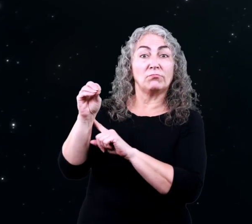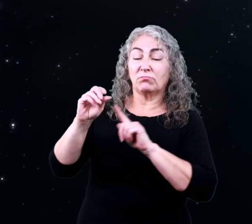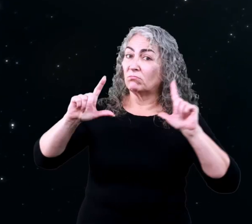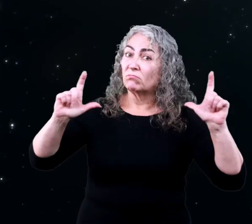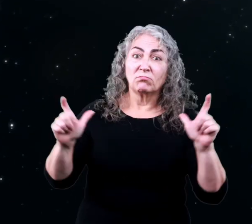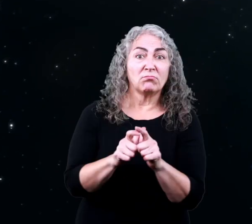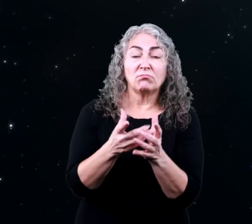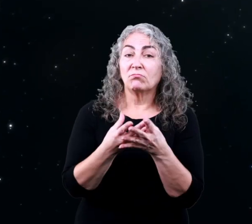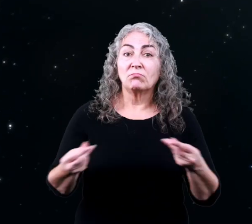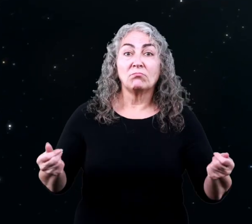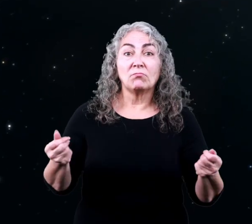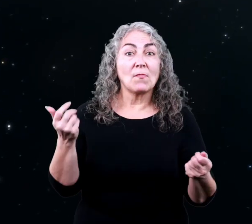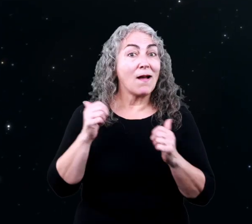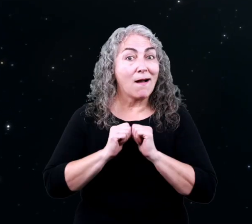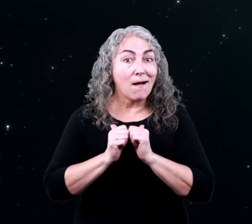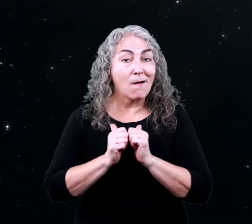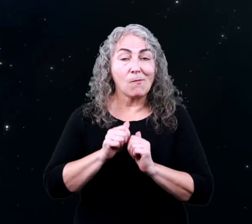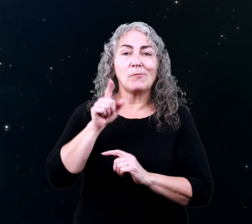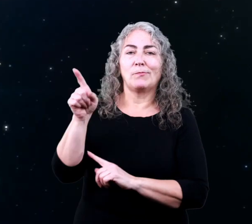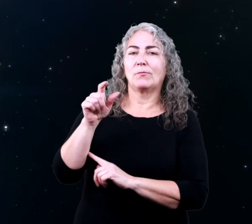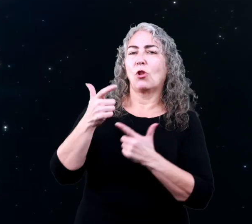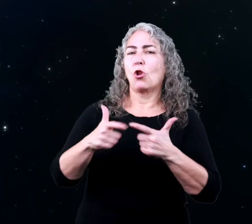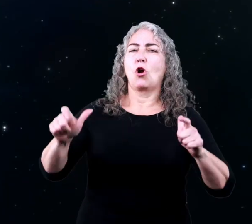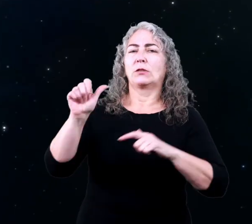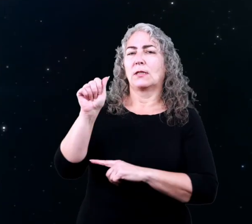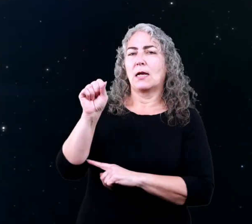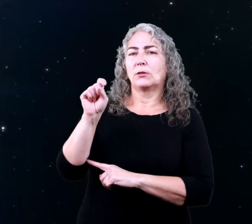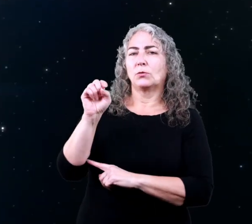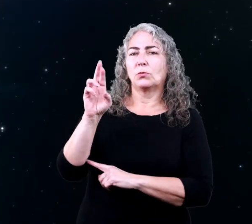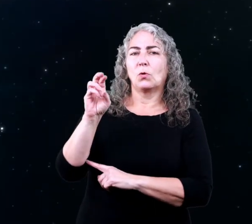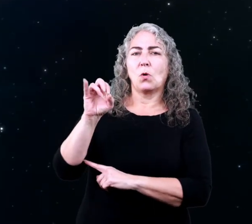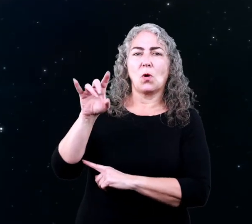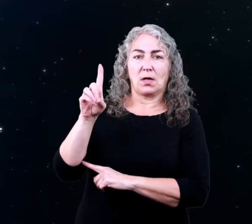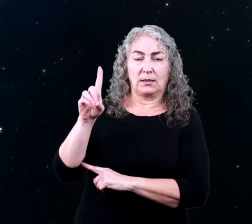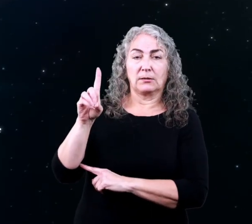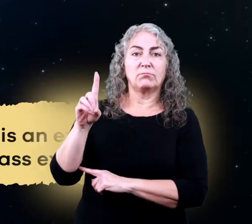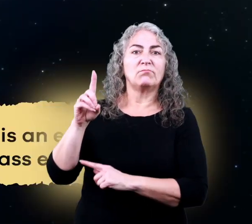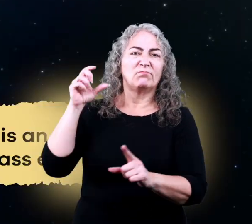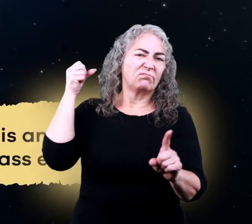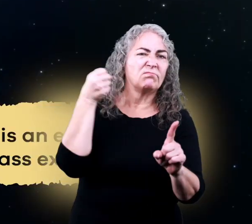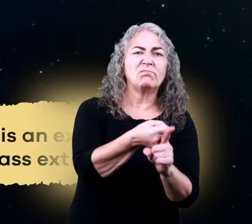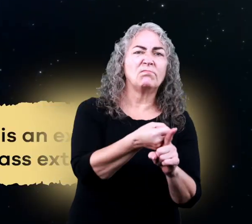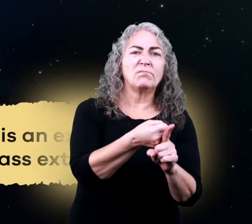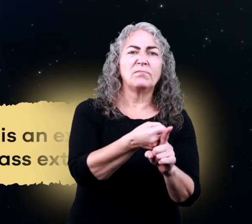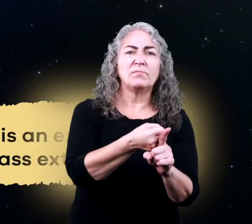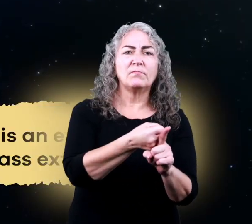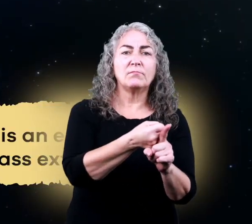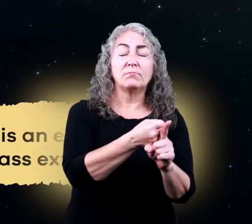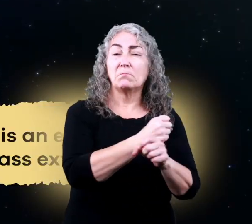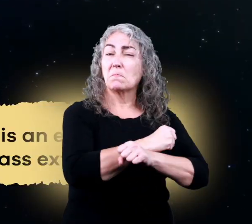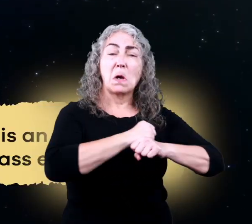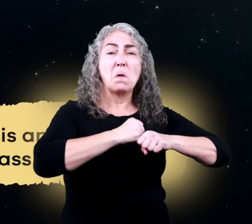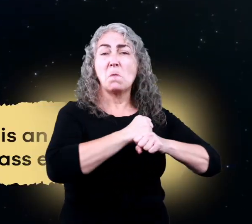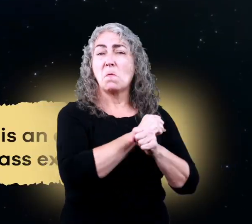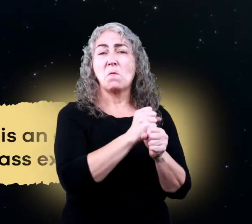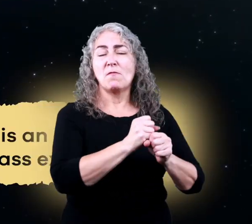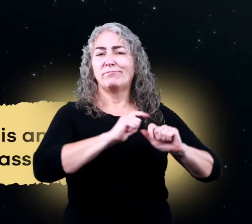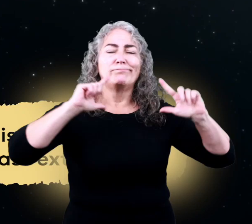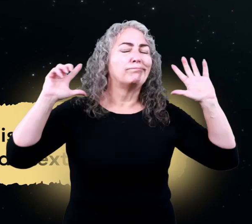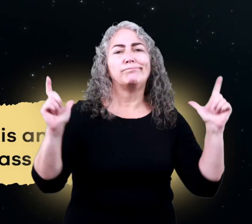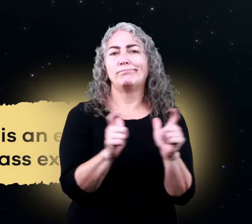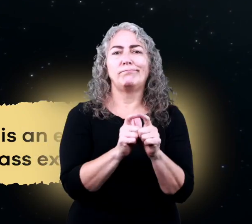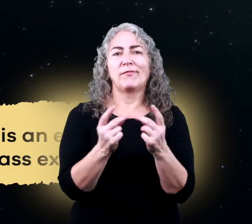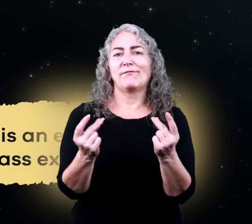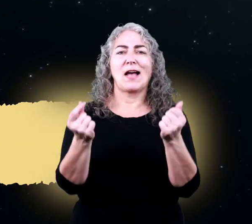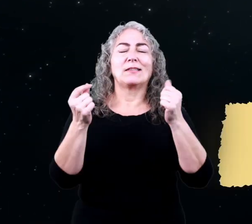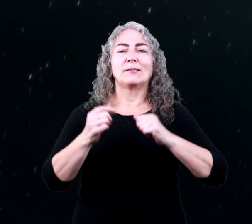died out when a large asteroid collided with the earth this is an example of mass